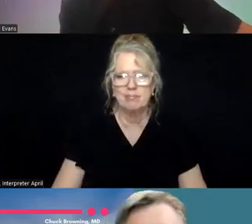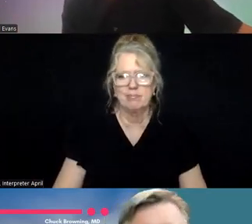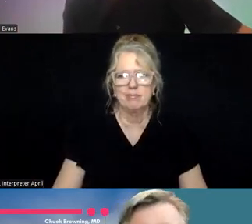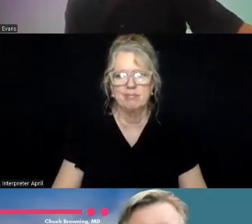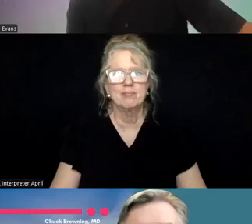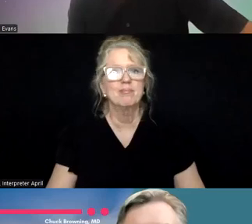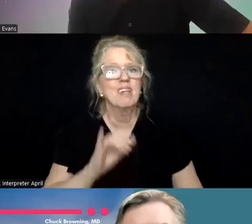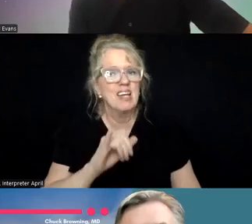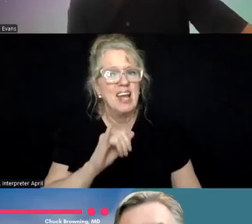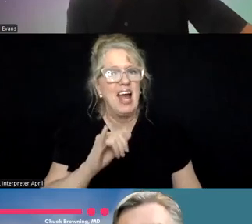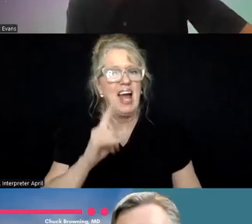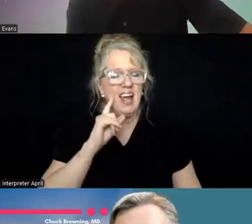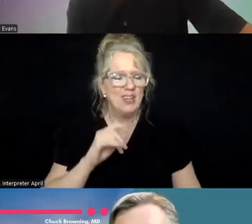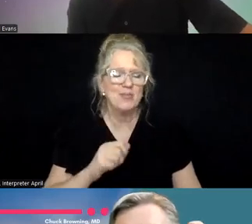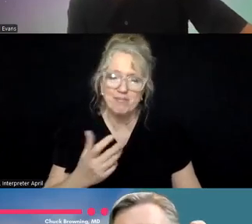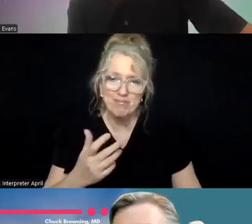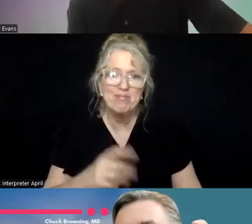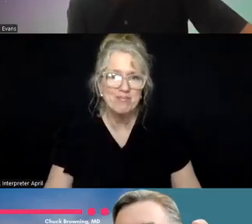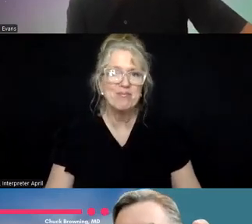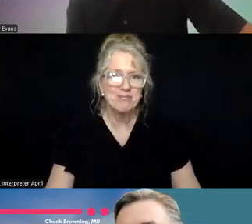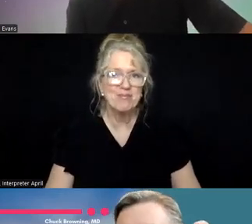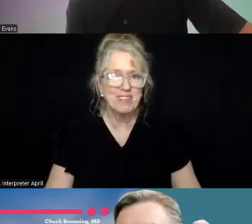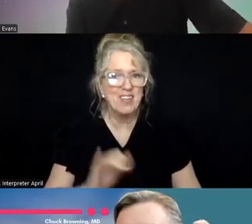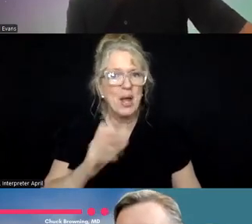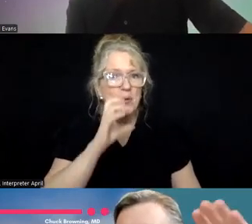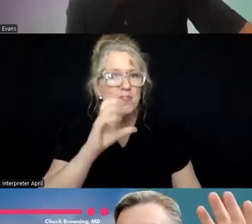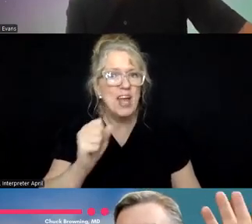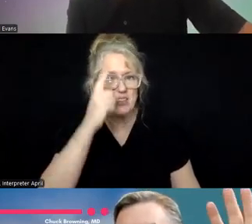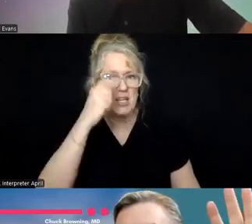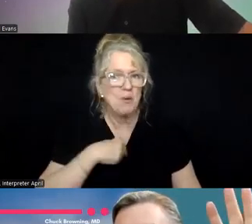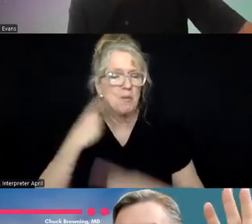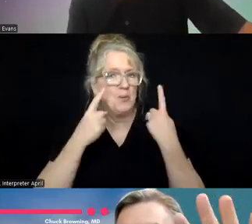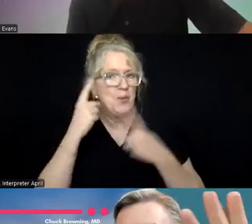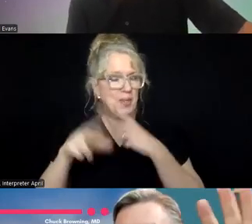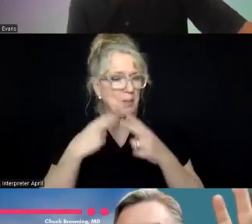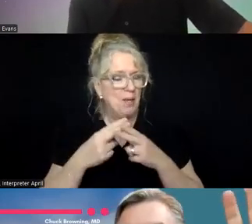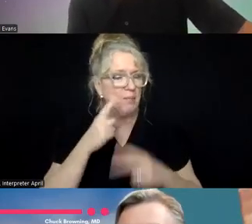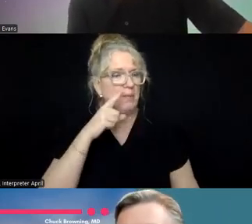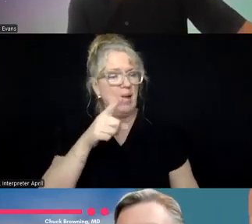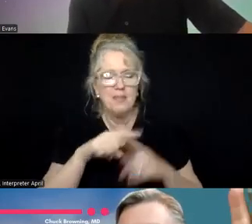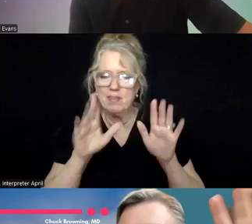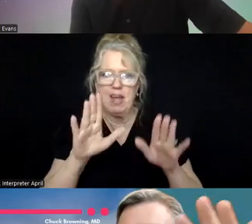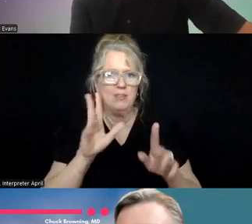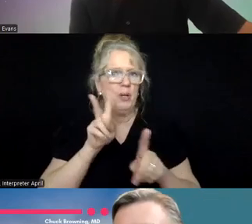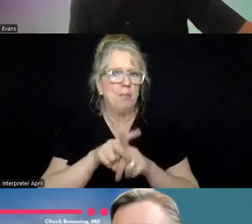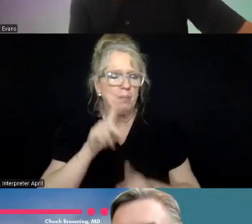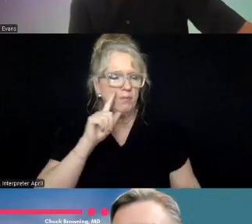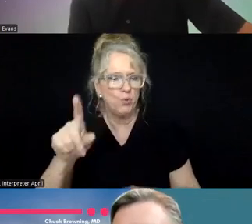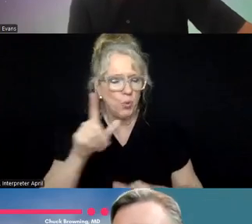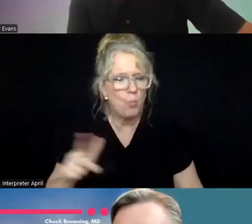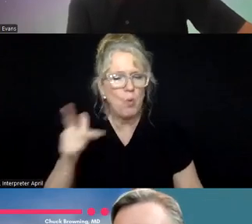Oh, that's, that's really what I have to feel. It was fascinating to me just thinking about that. I think that's applicable to mobile teams, call centers